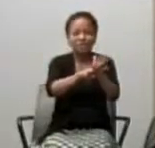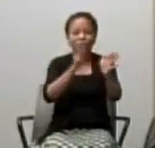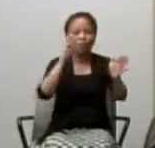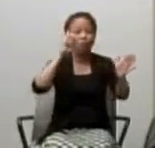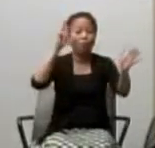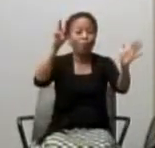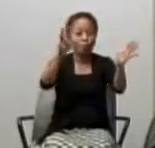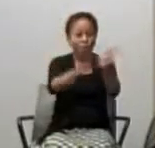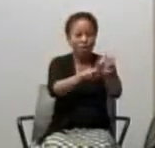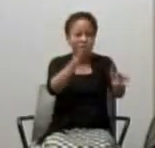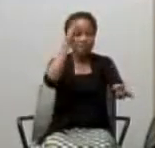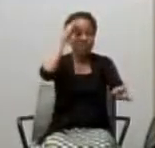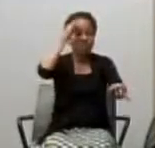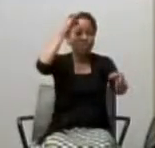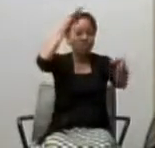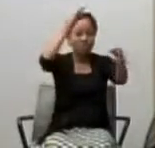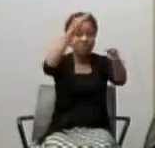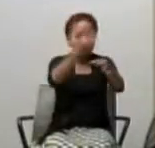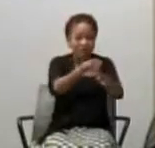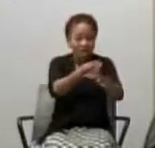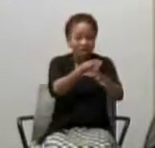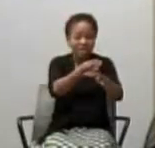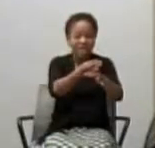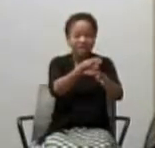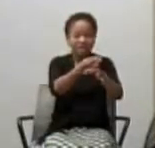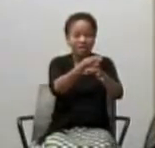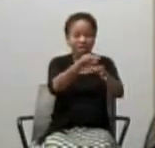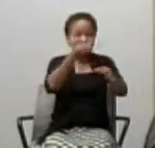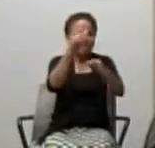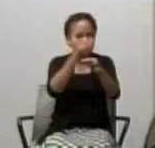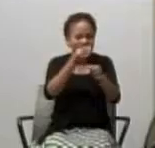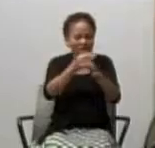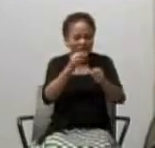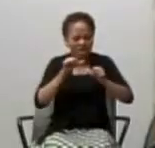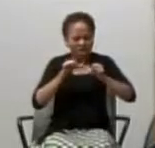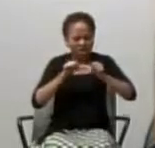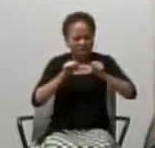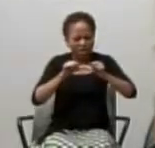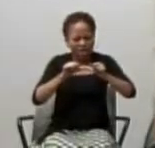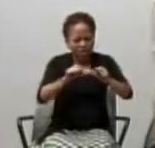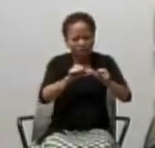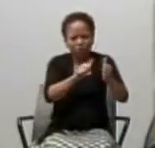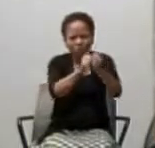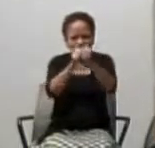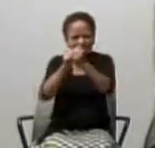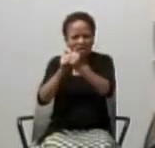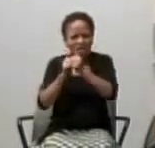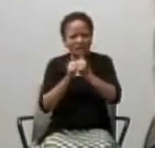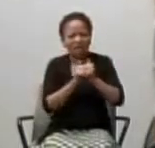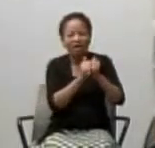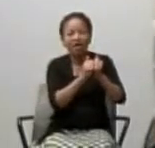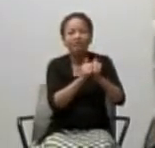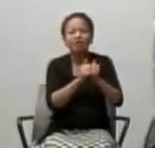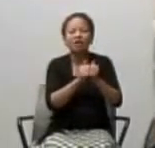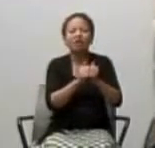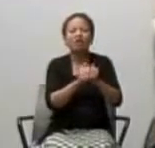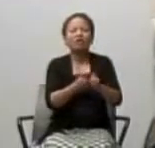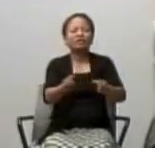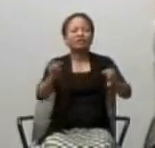of faith, fidelity, love, truth, sacrifice,